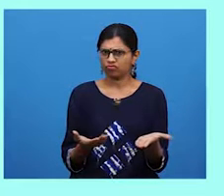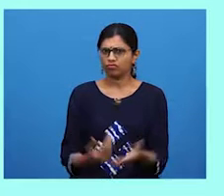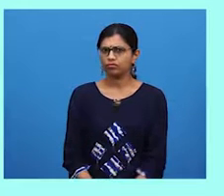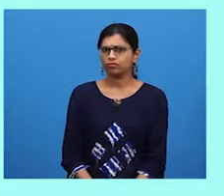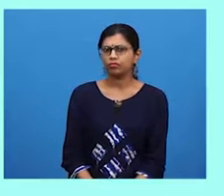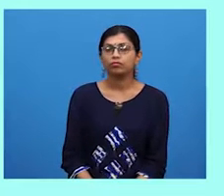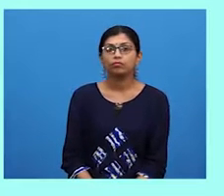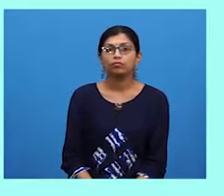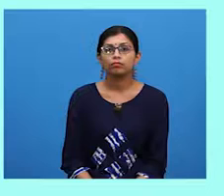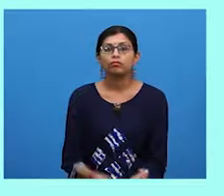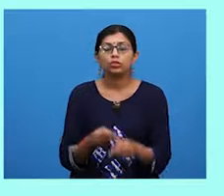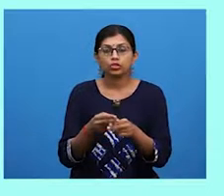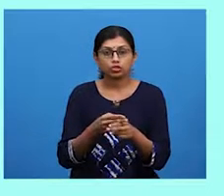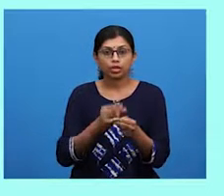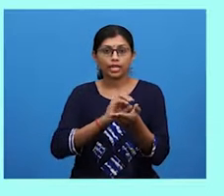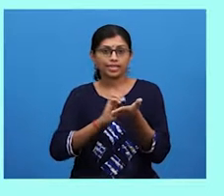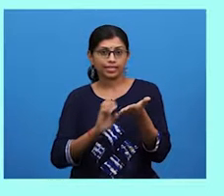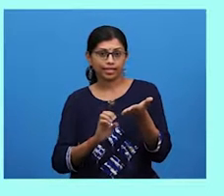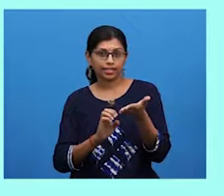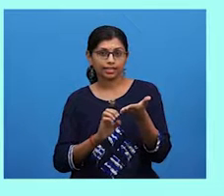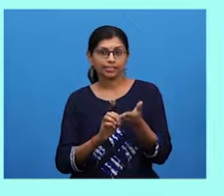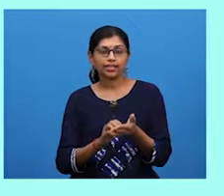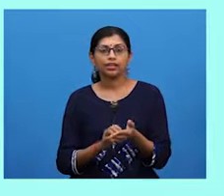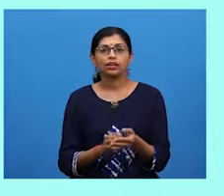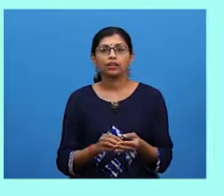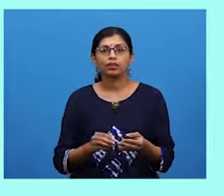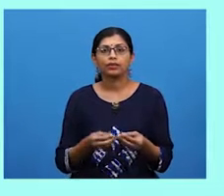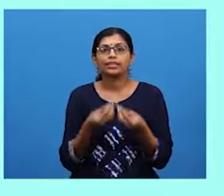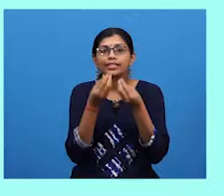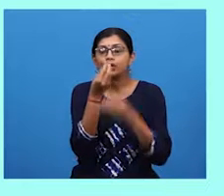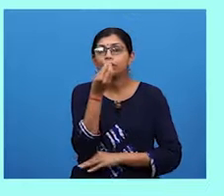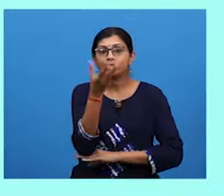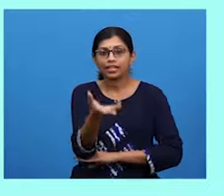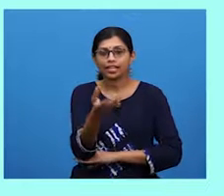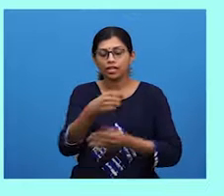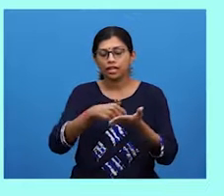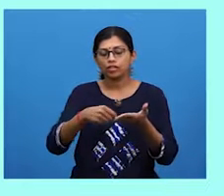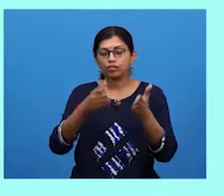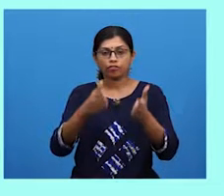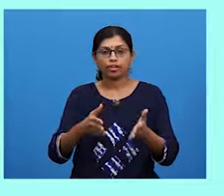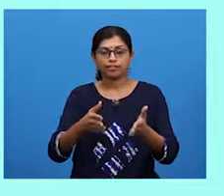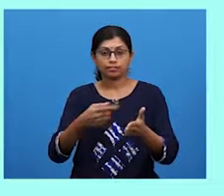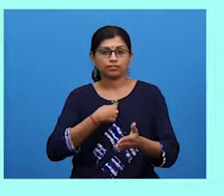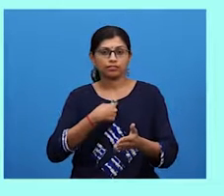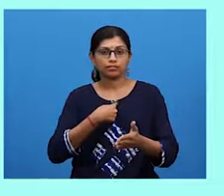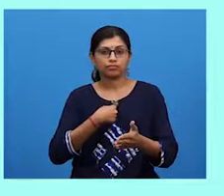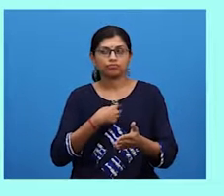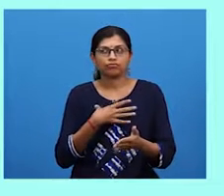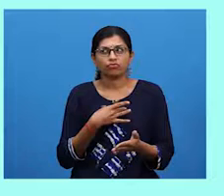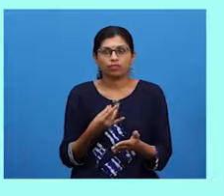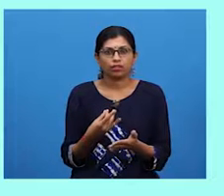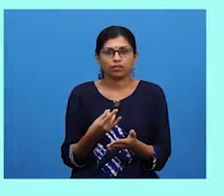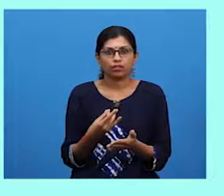response essay is a short essay which conveys the writer's reaction to one